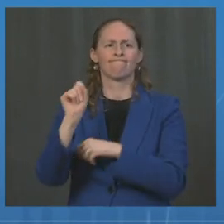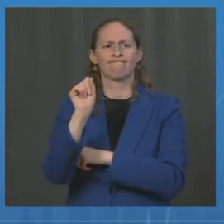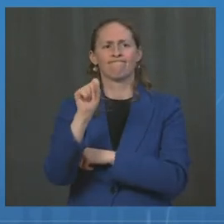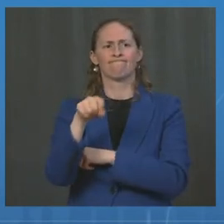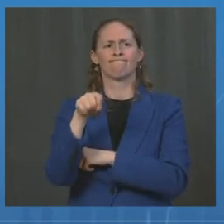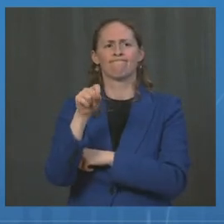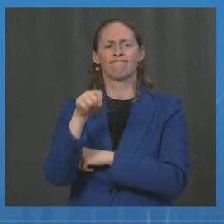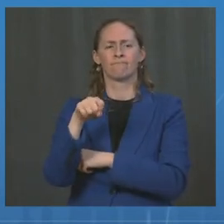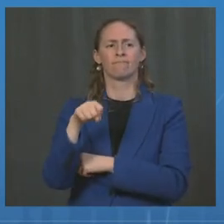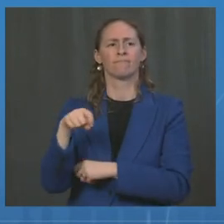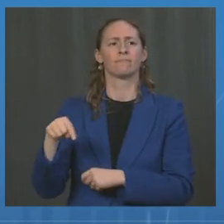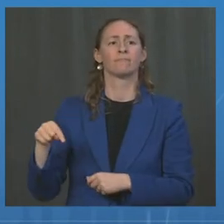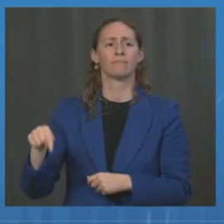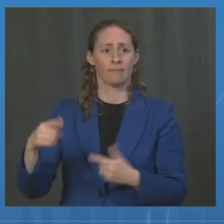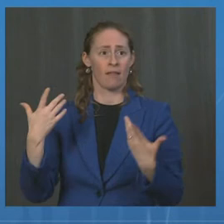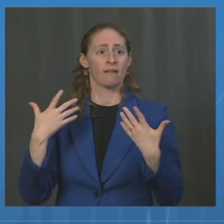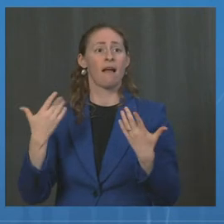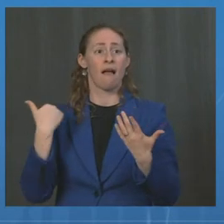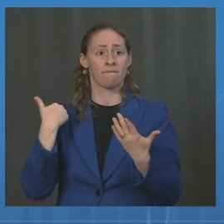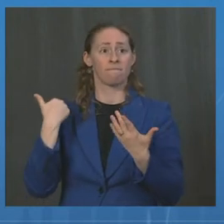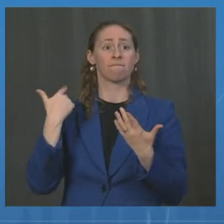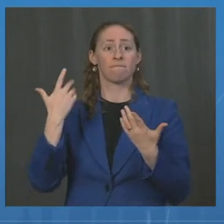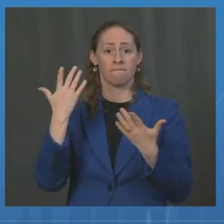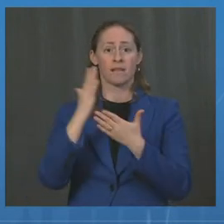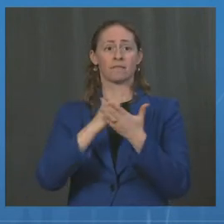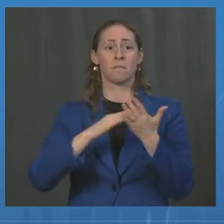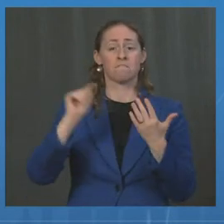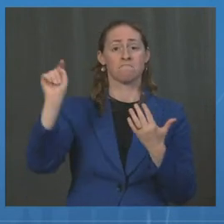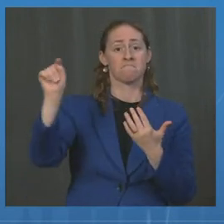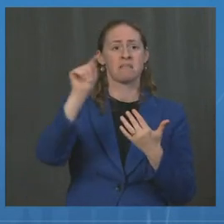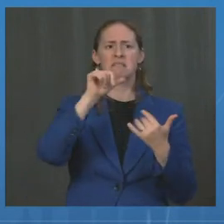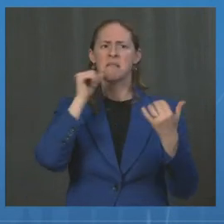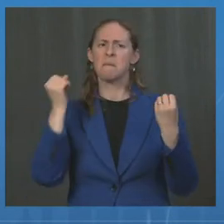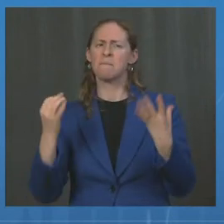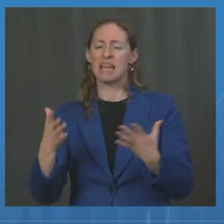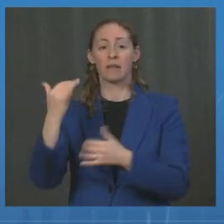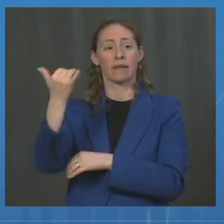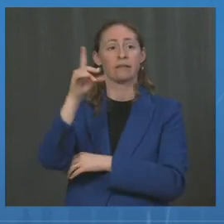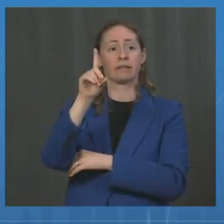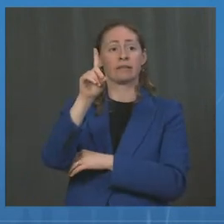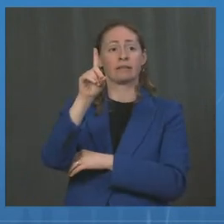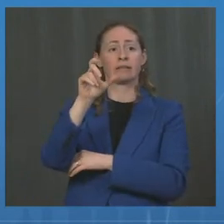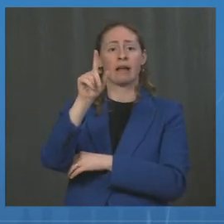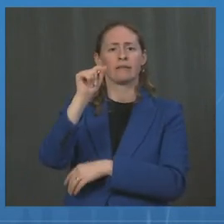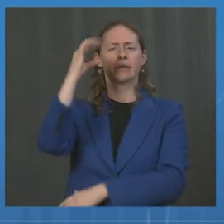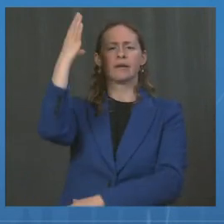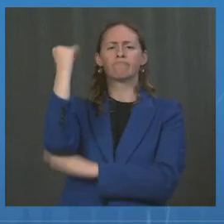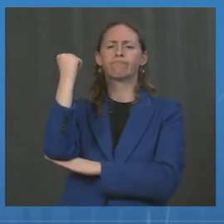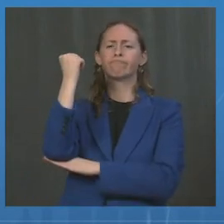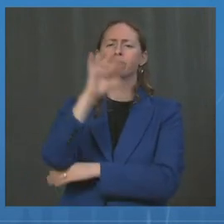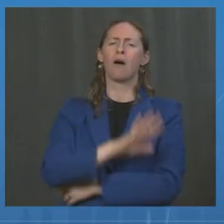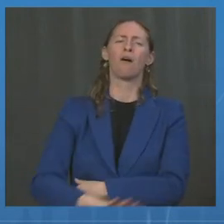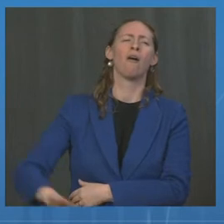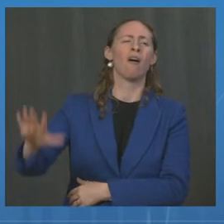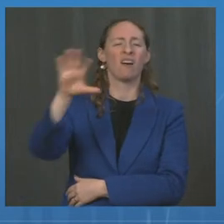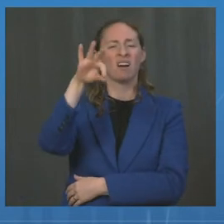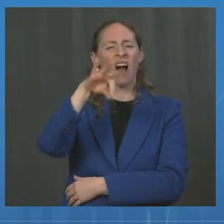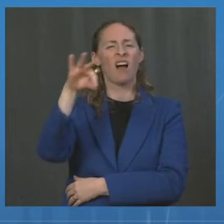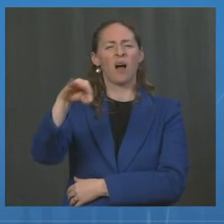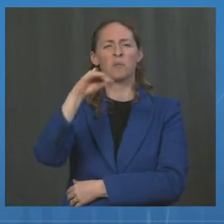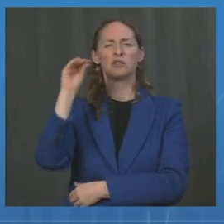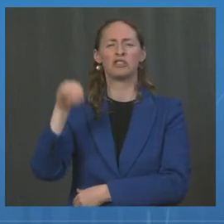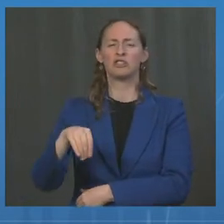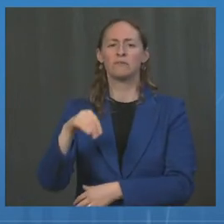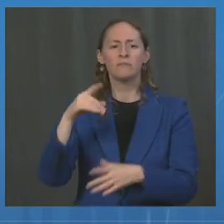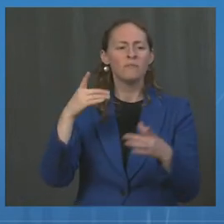close to being dominant. As you know, the Delta is more than 99 percent dominant. Even though it